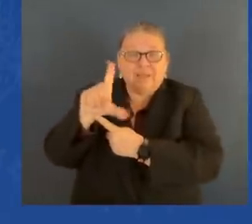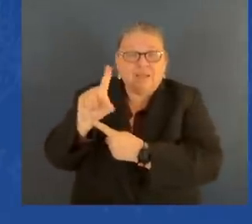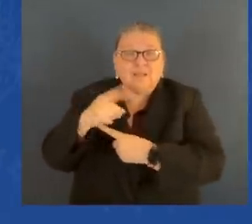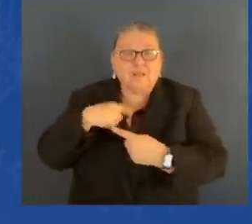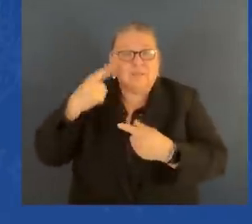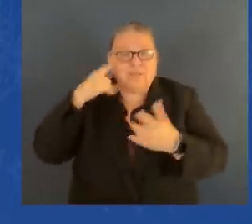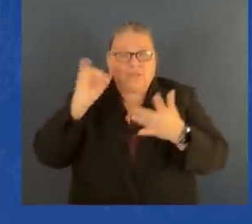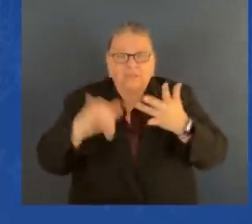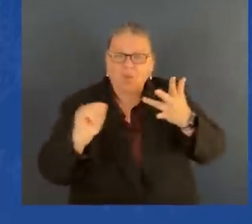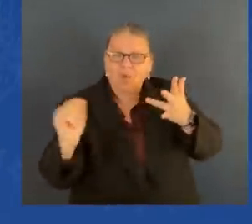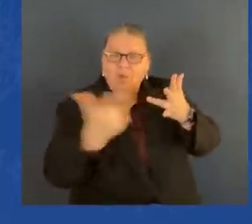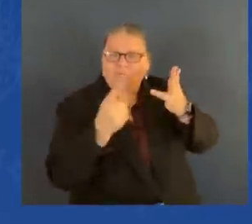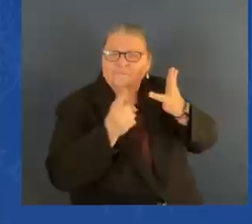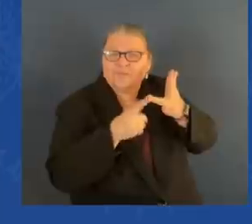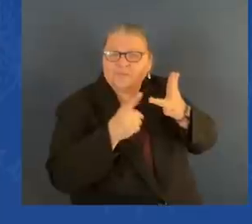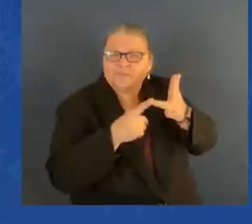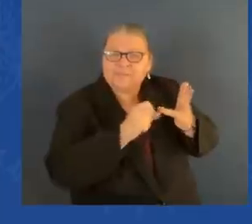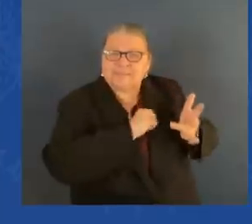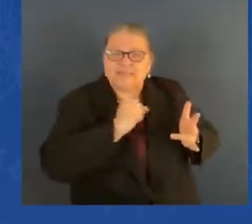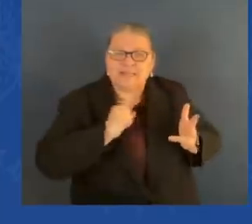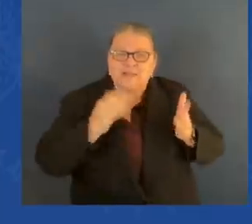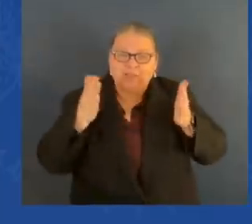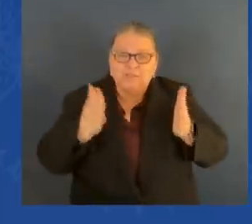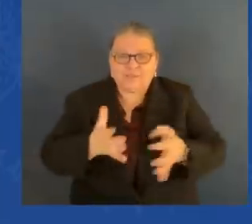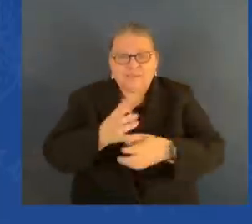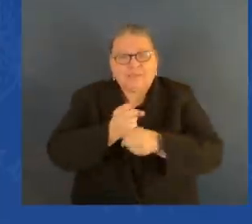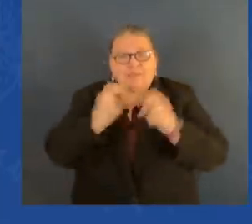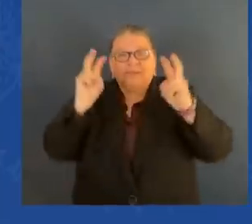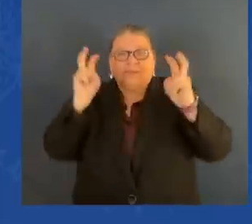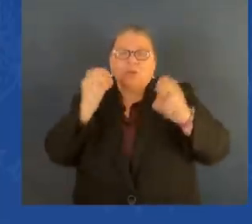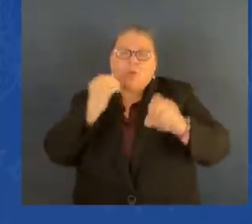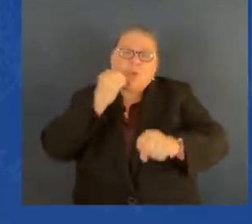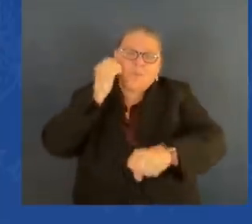I didn't know nobody gets an assignment in the Senate.